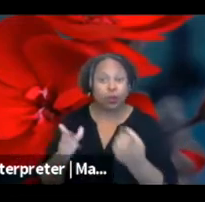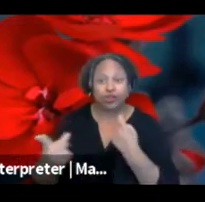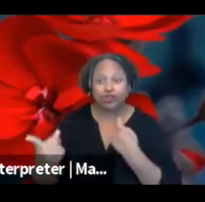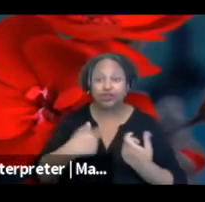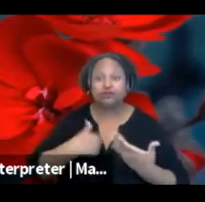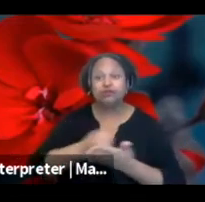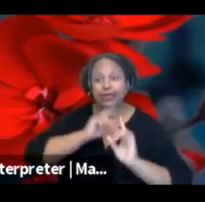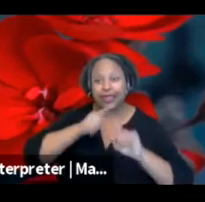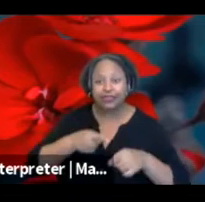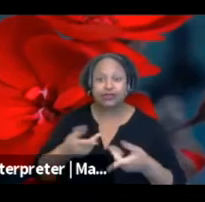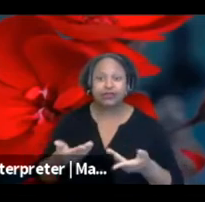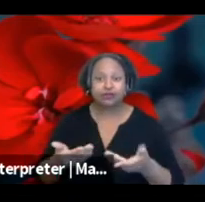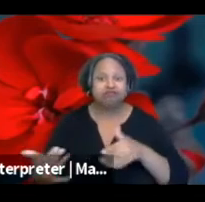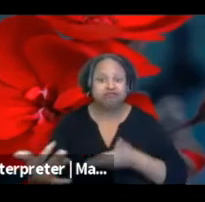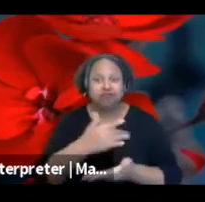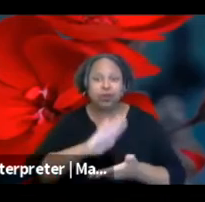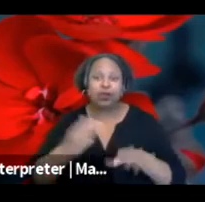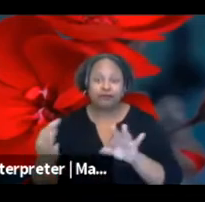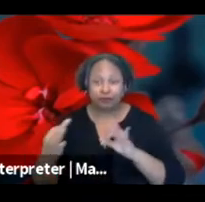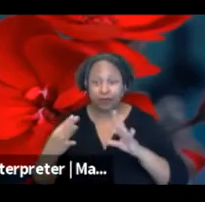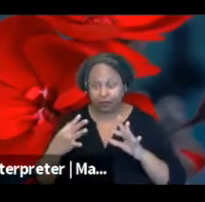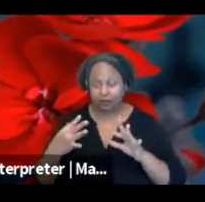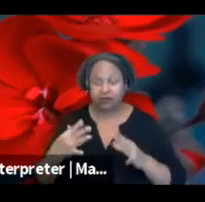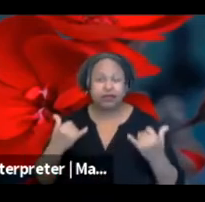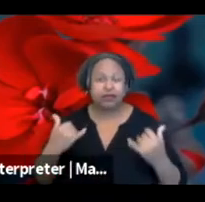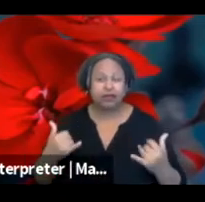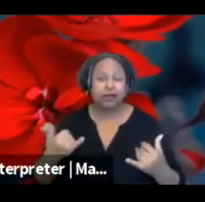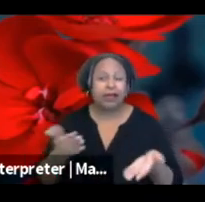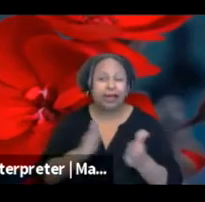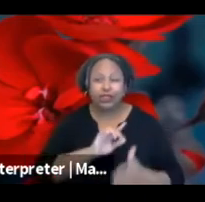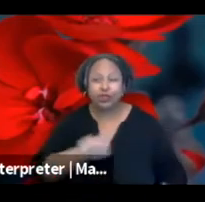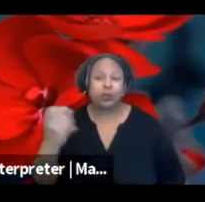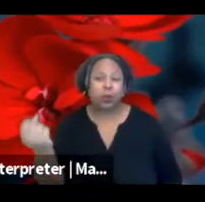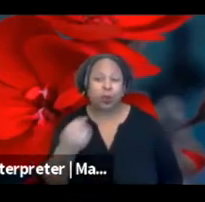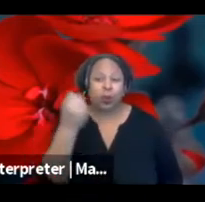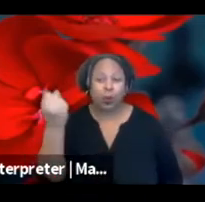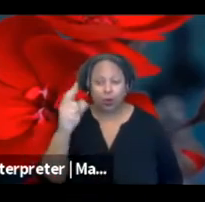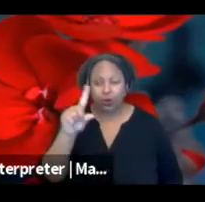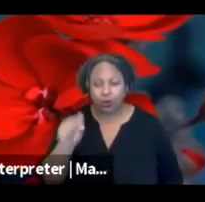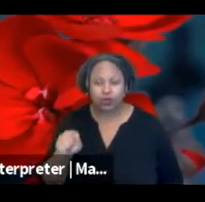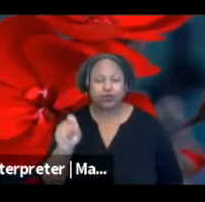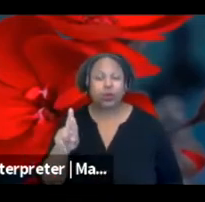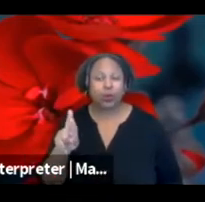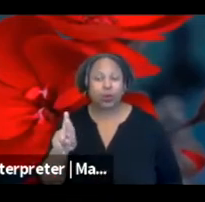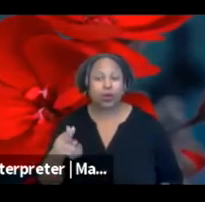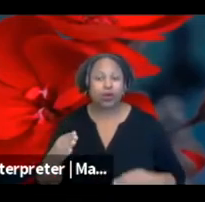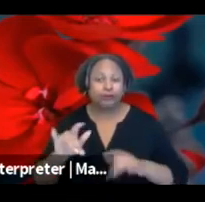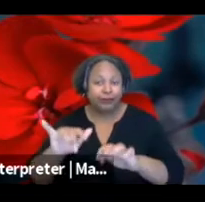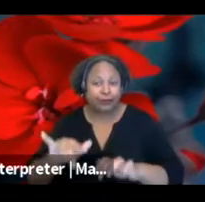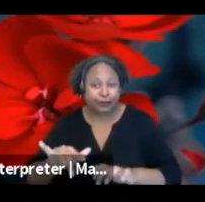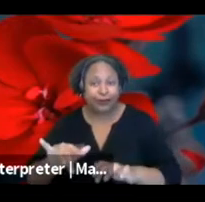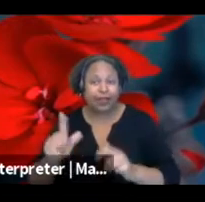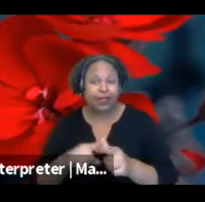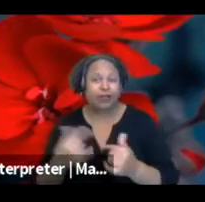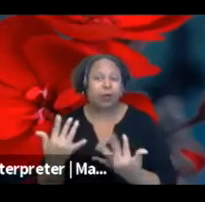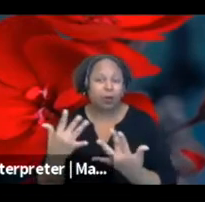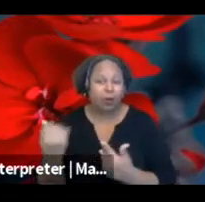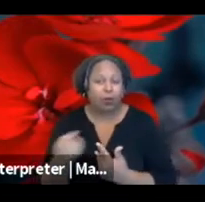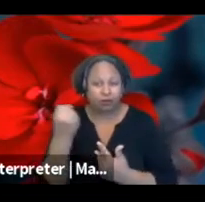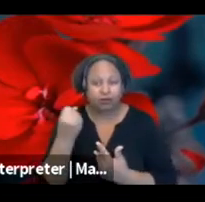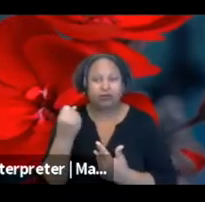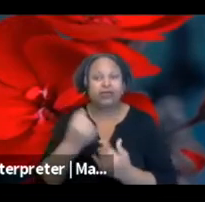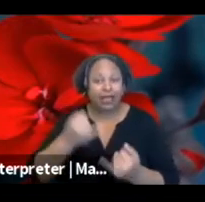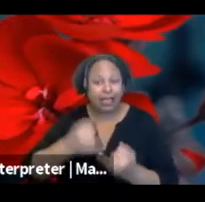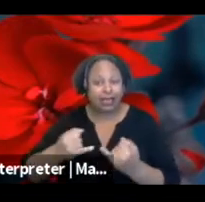feedback. So I would ask you to just hold on to your questions or just share them and then wait until the end of the